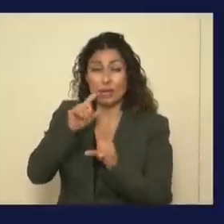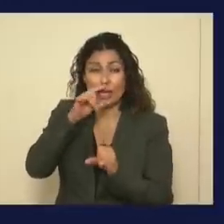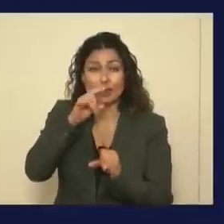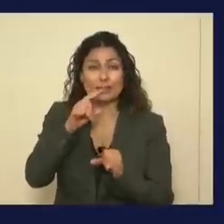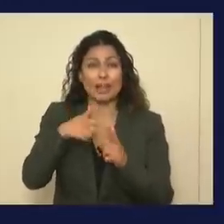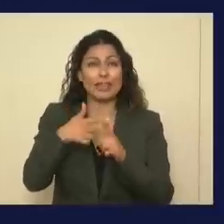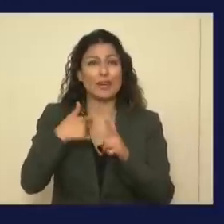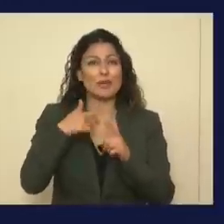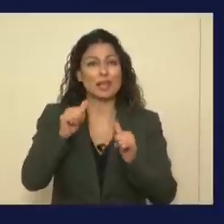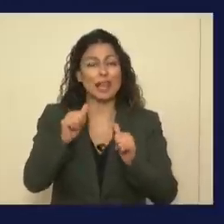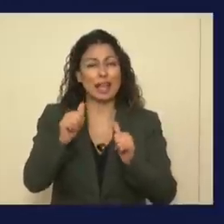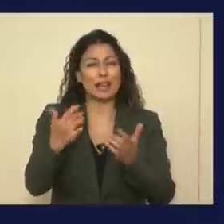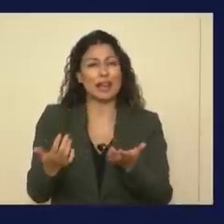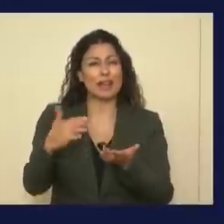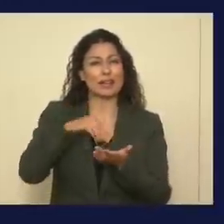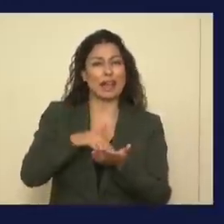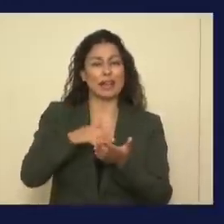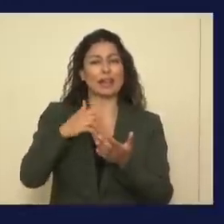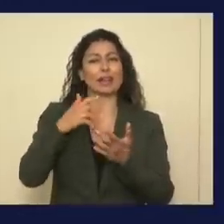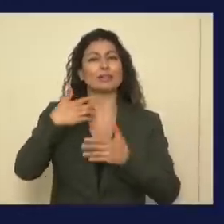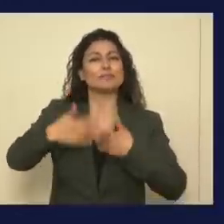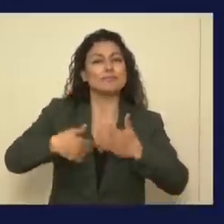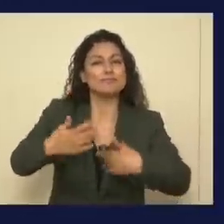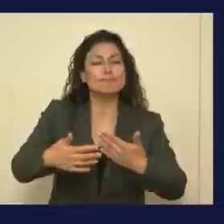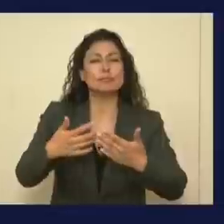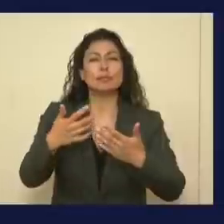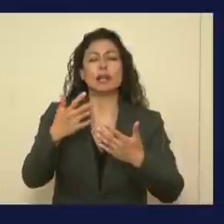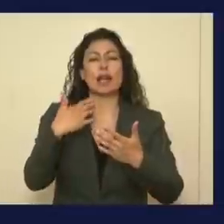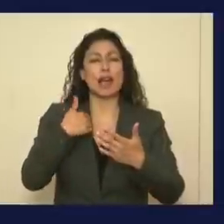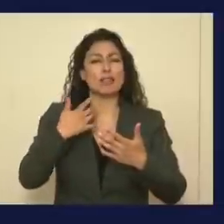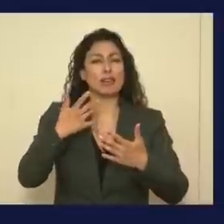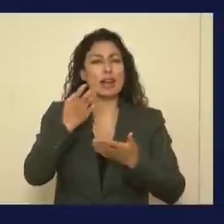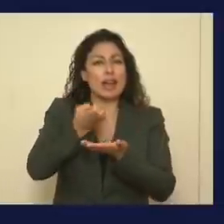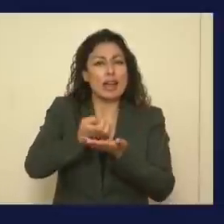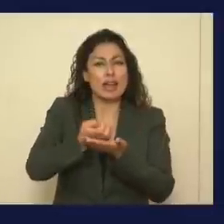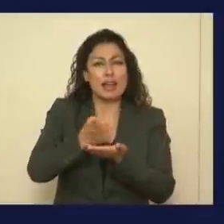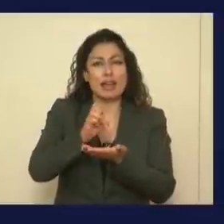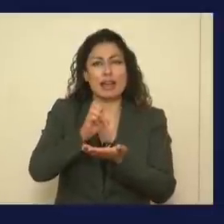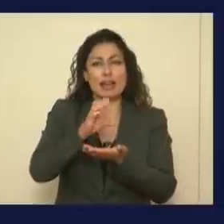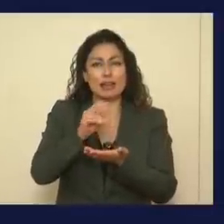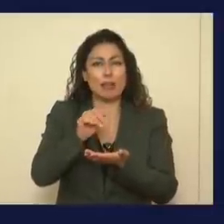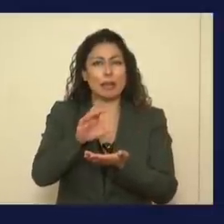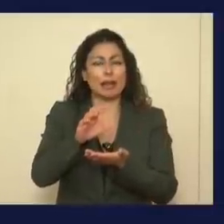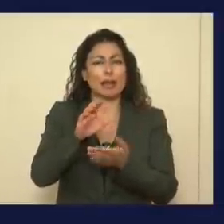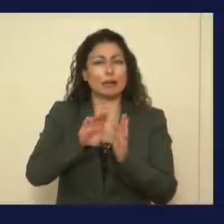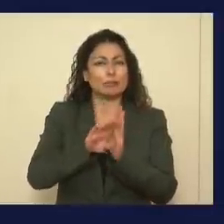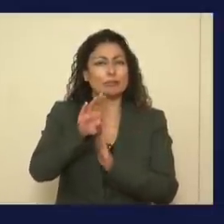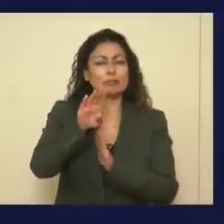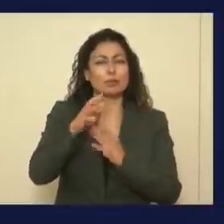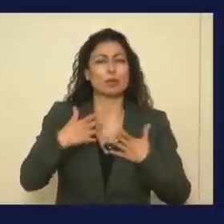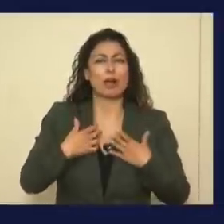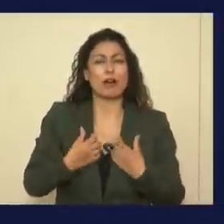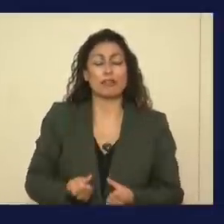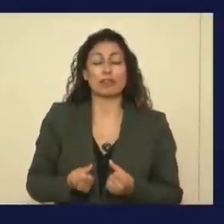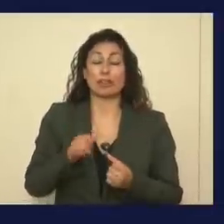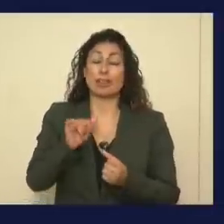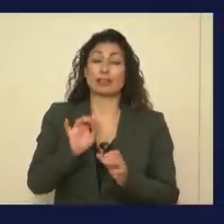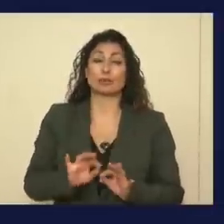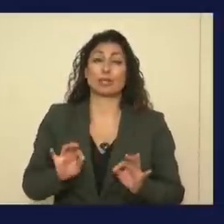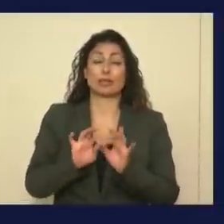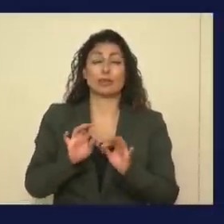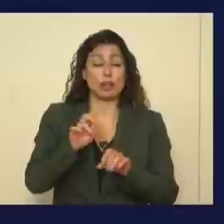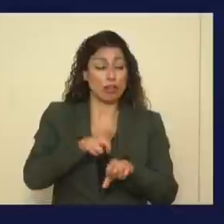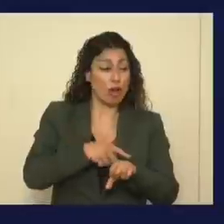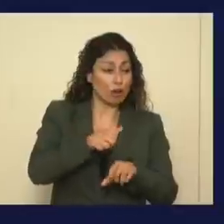we can regain our momentum in economic recovery. These are critical aspects. The longer it takes, the